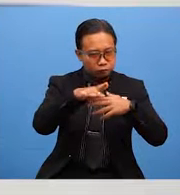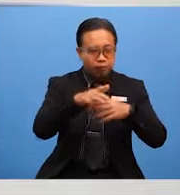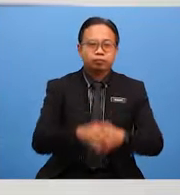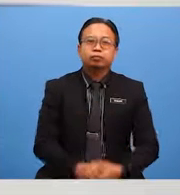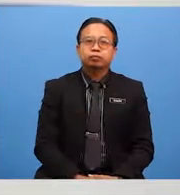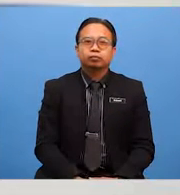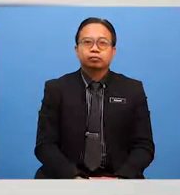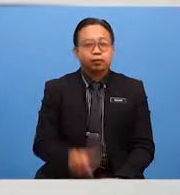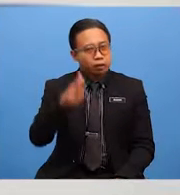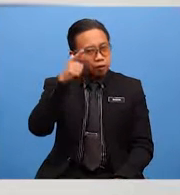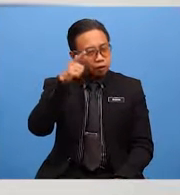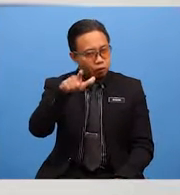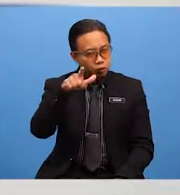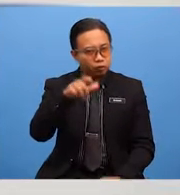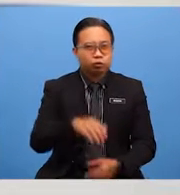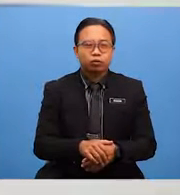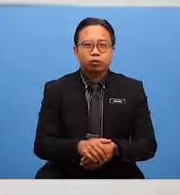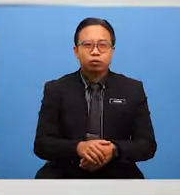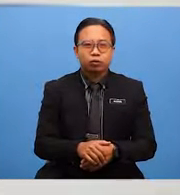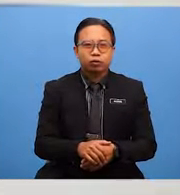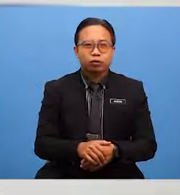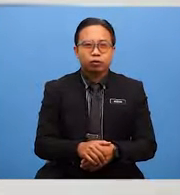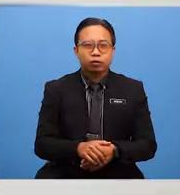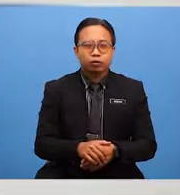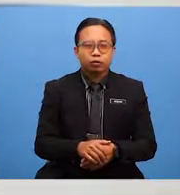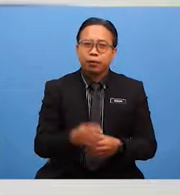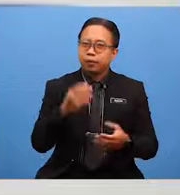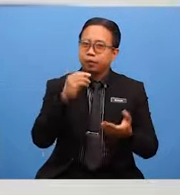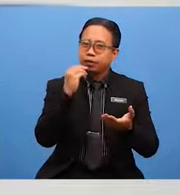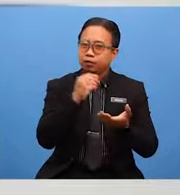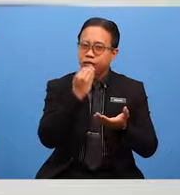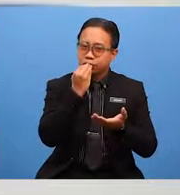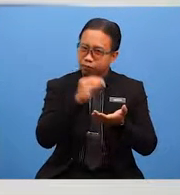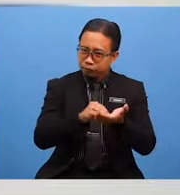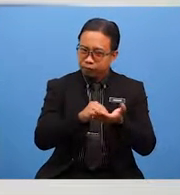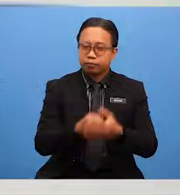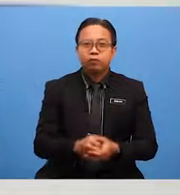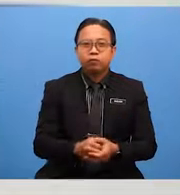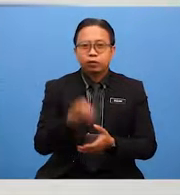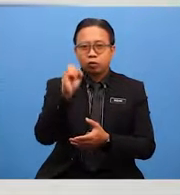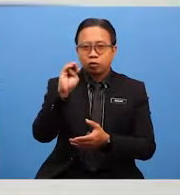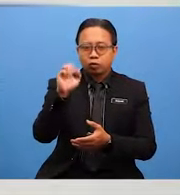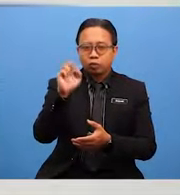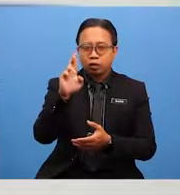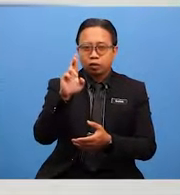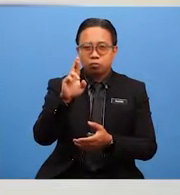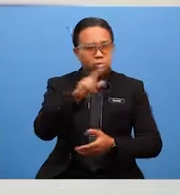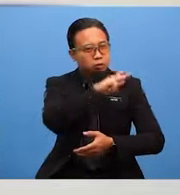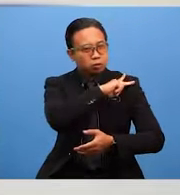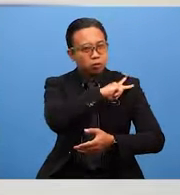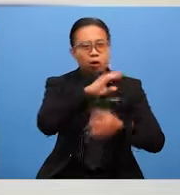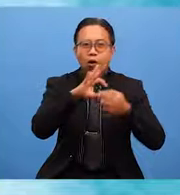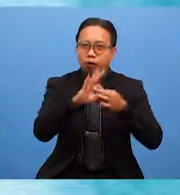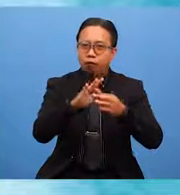Oh, look! Omar has sent her a message too. Omar is the president of the